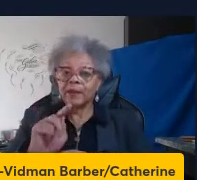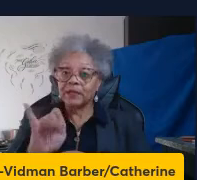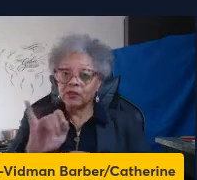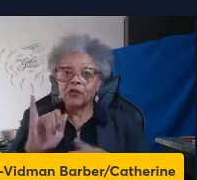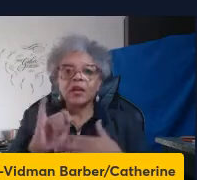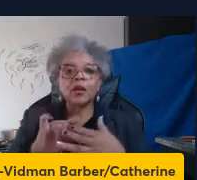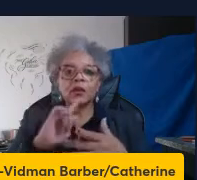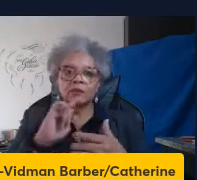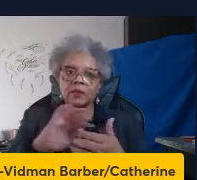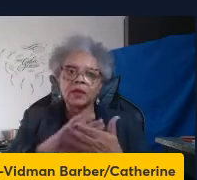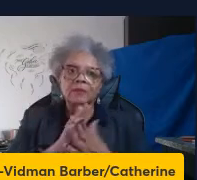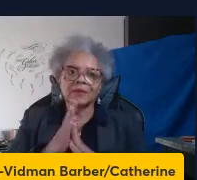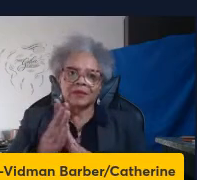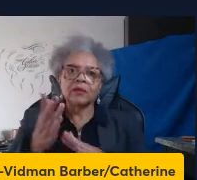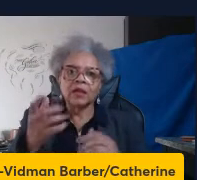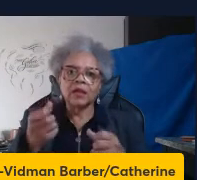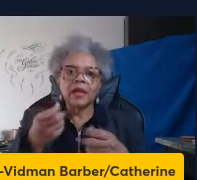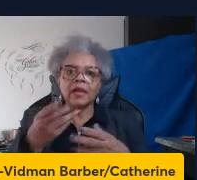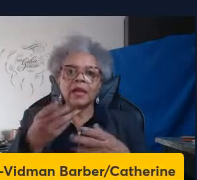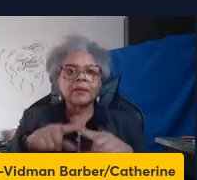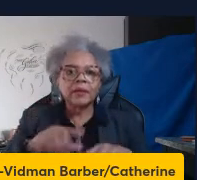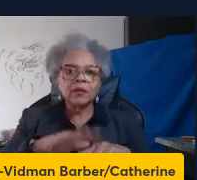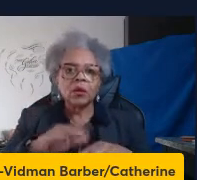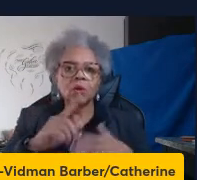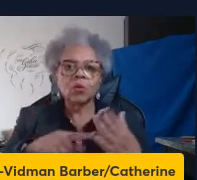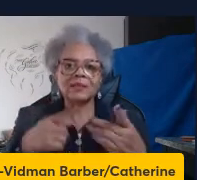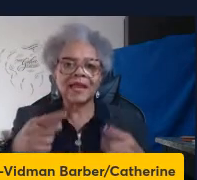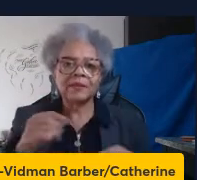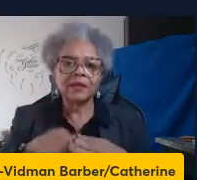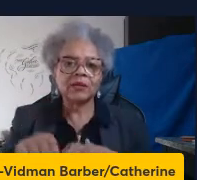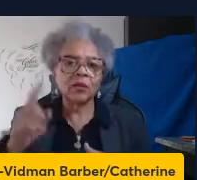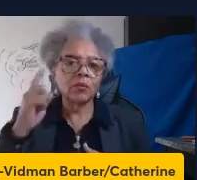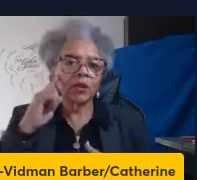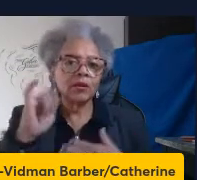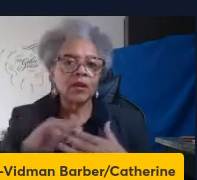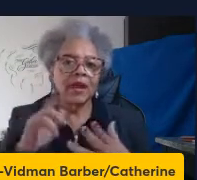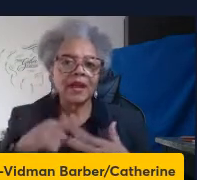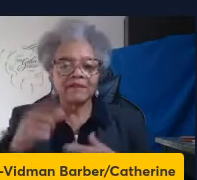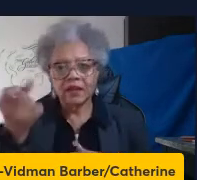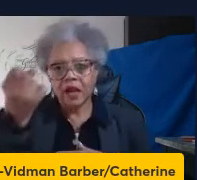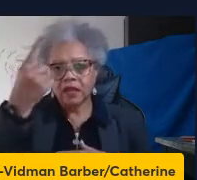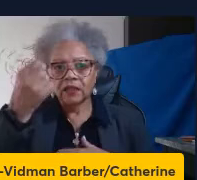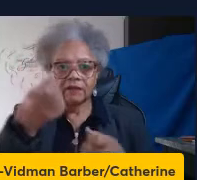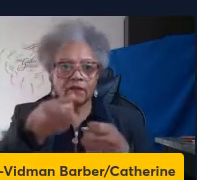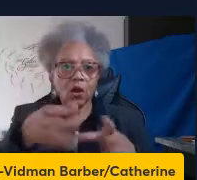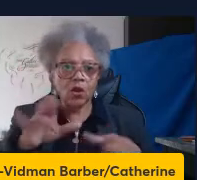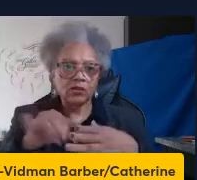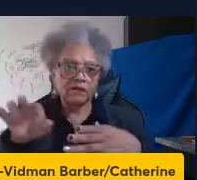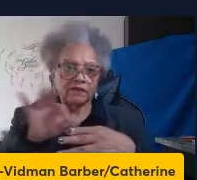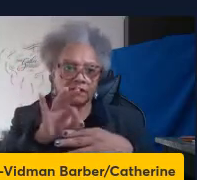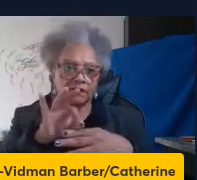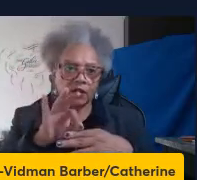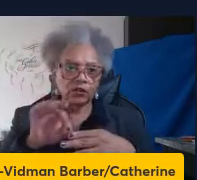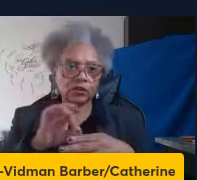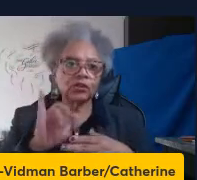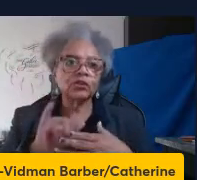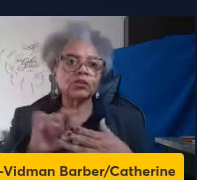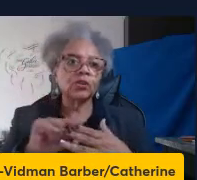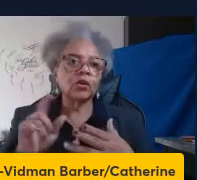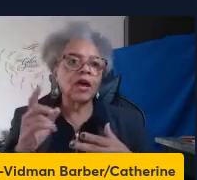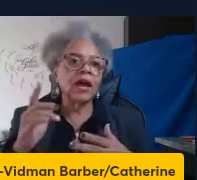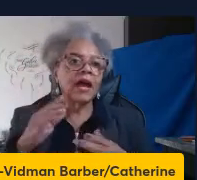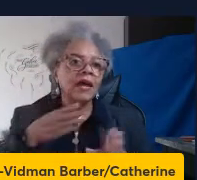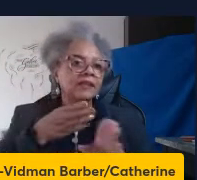And, depending on the brain region, have visceral damage, you're going to have a consequent loss of function. And so, I've spent my career from graduate